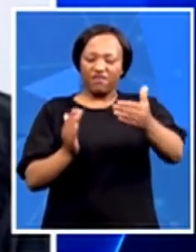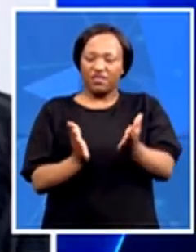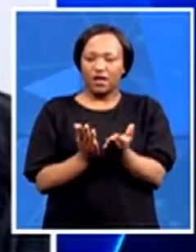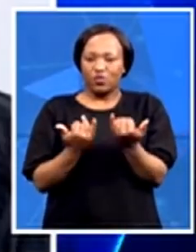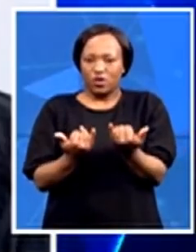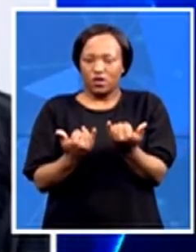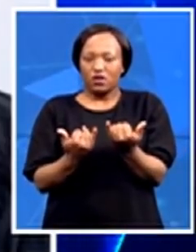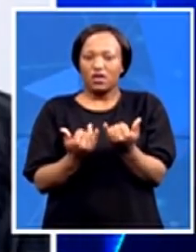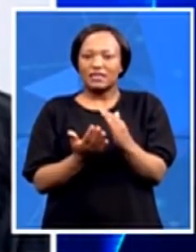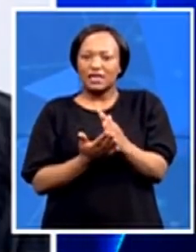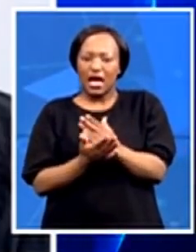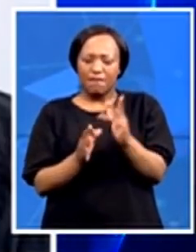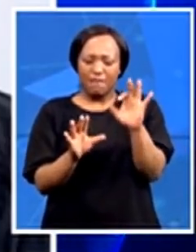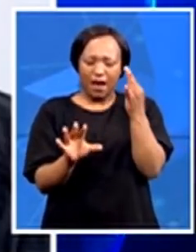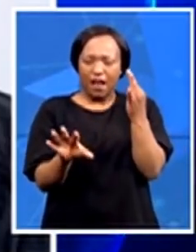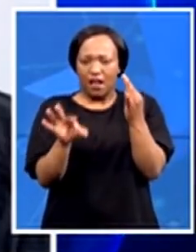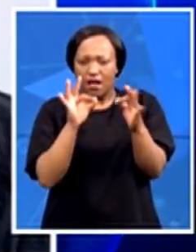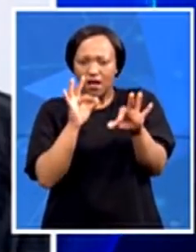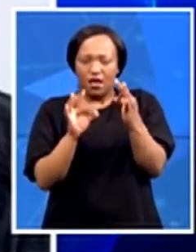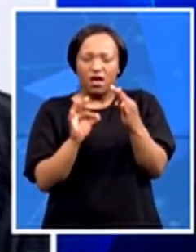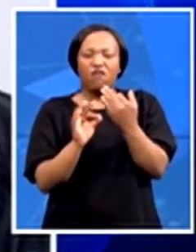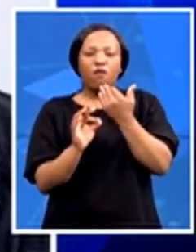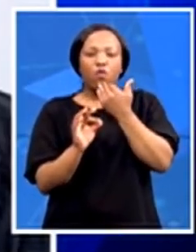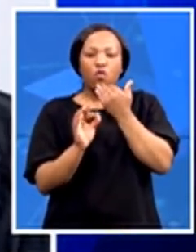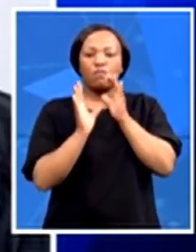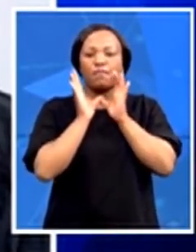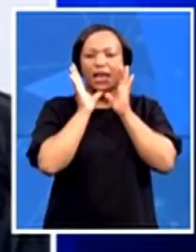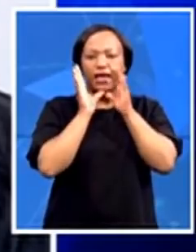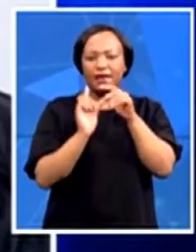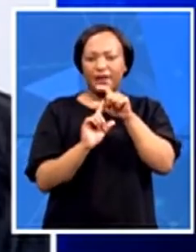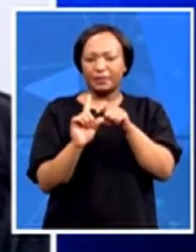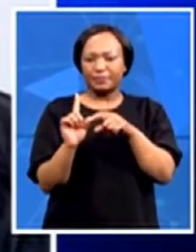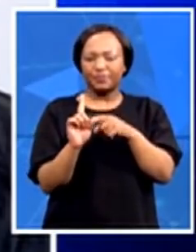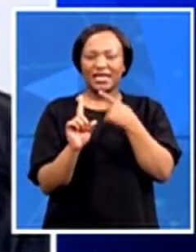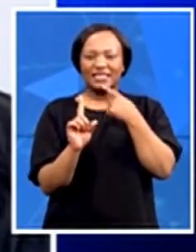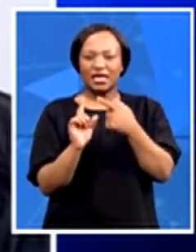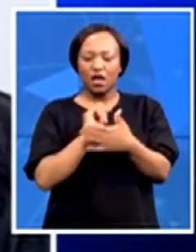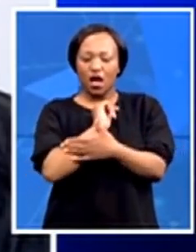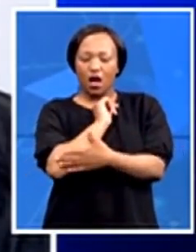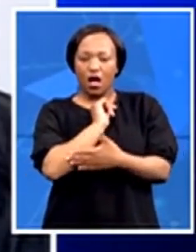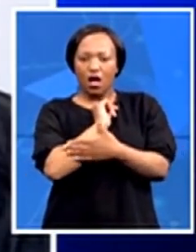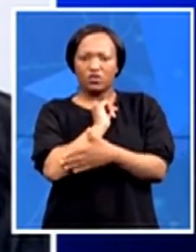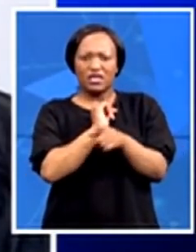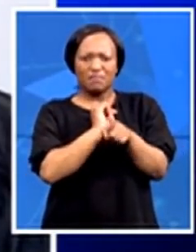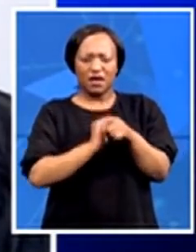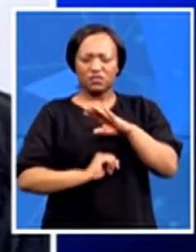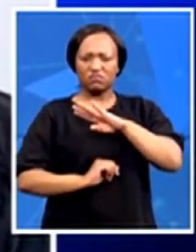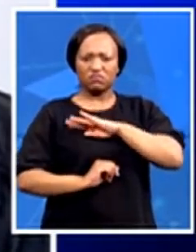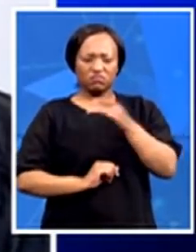Julius Malema saying that a country that has to deploy forces to quell down its